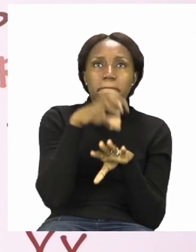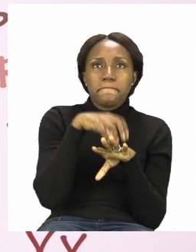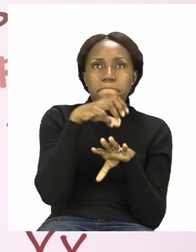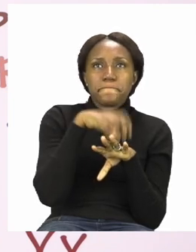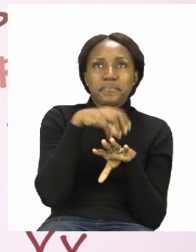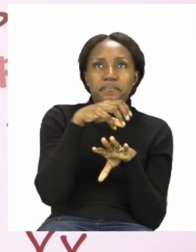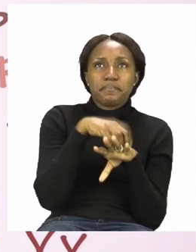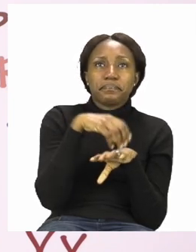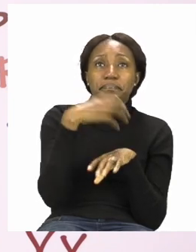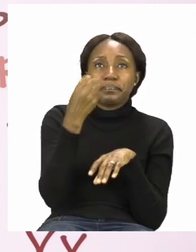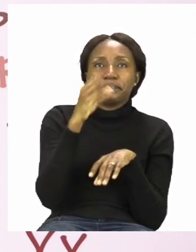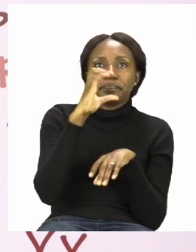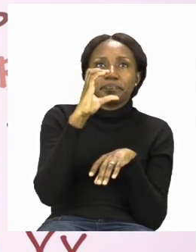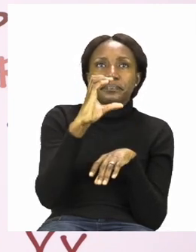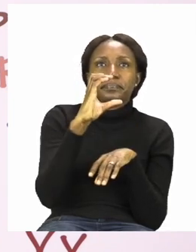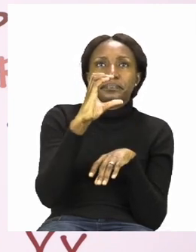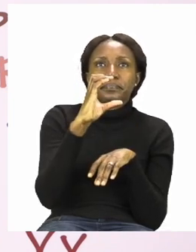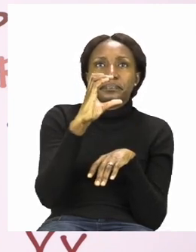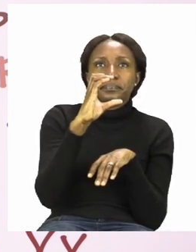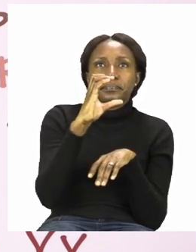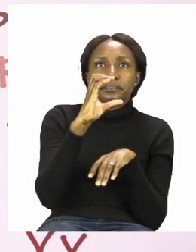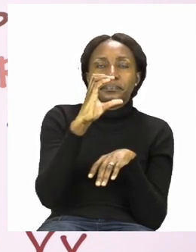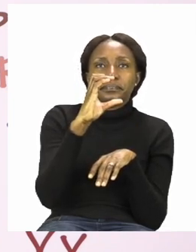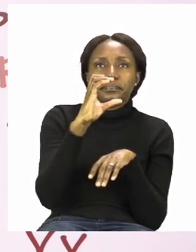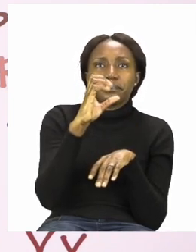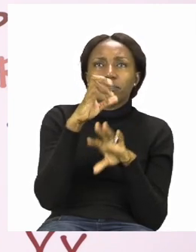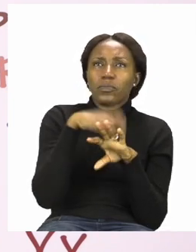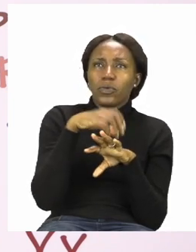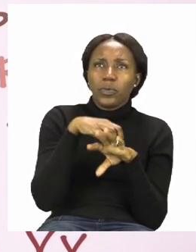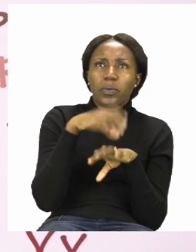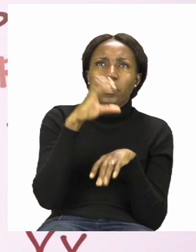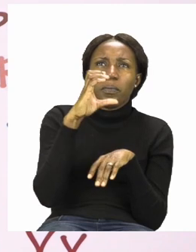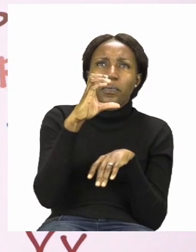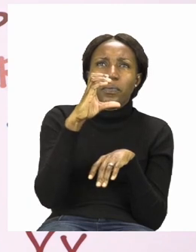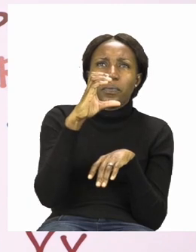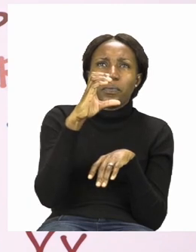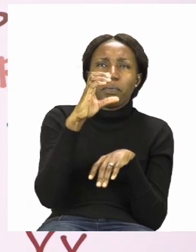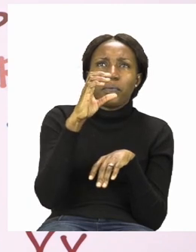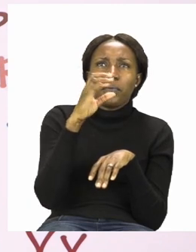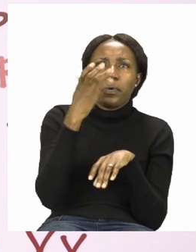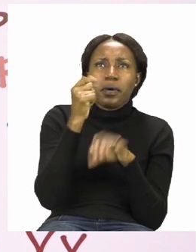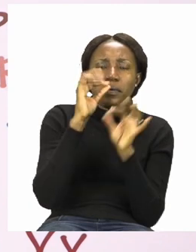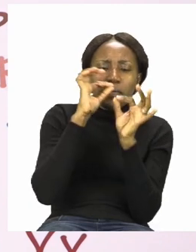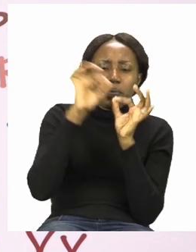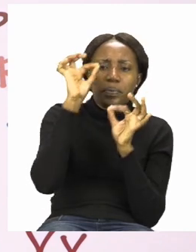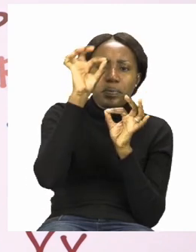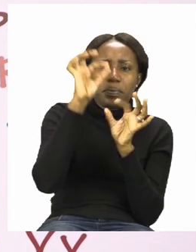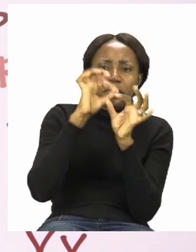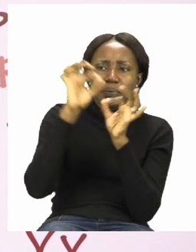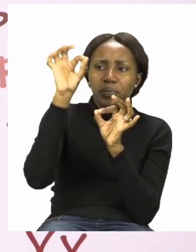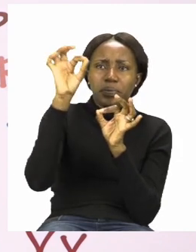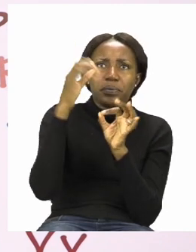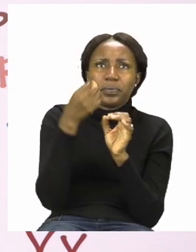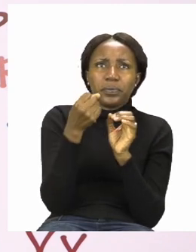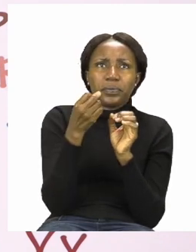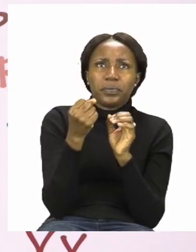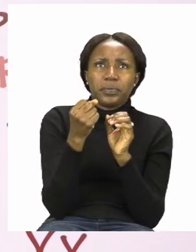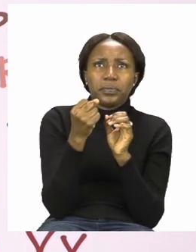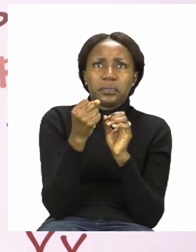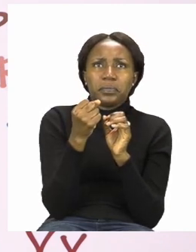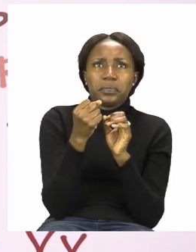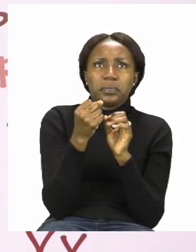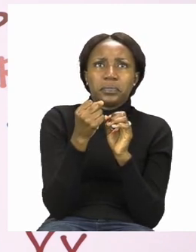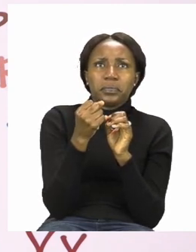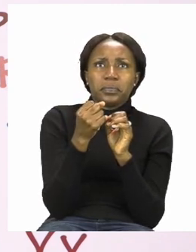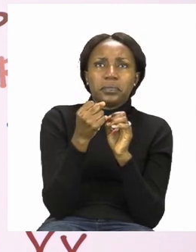this one looks like it is a birthday cake because it has candles on top and it looks really